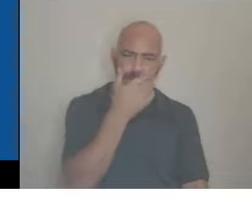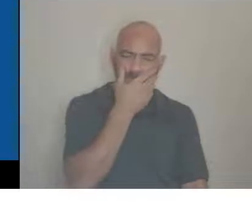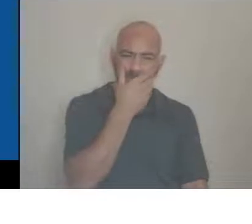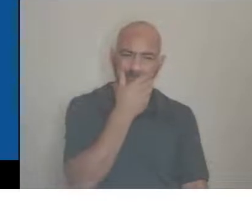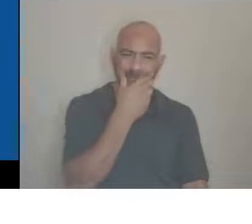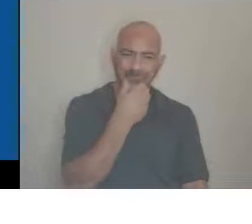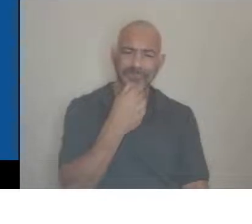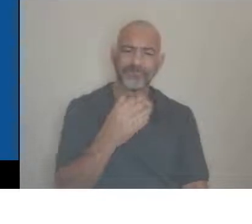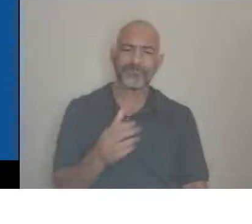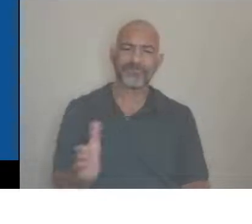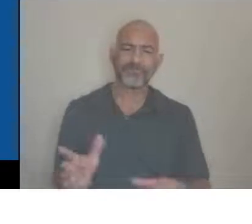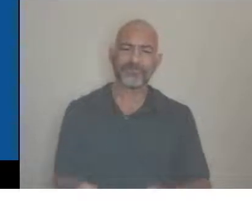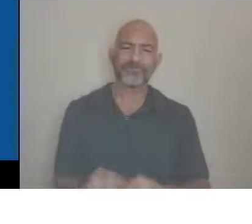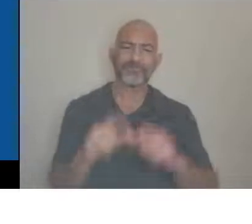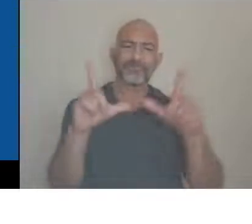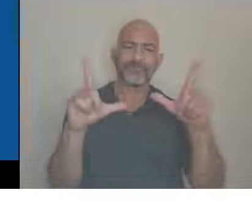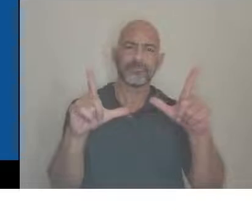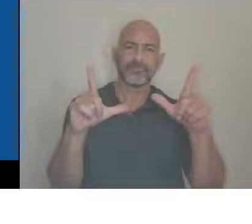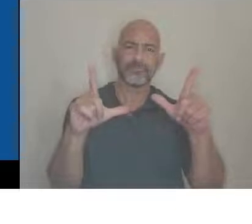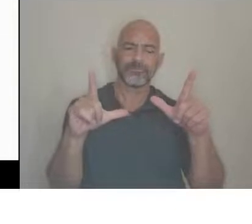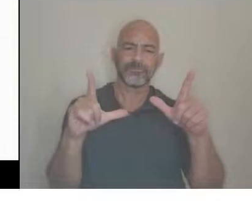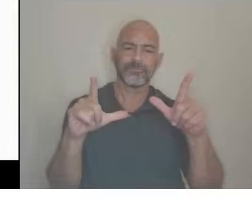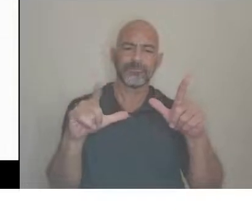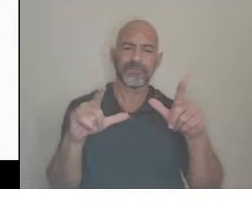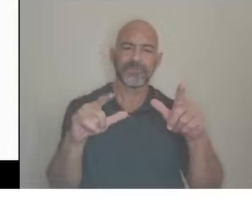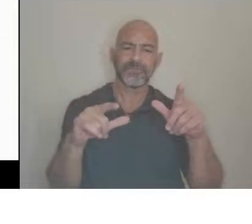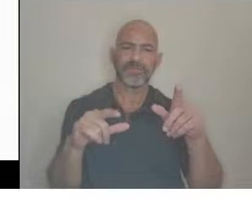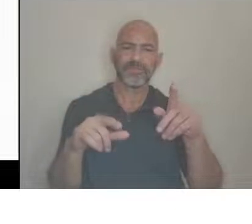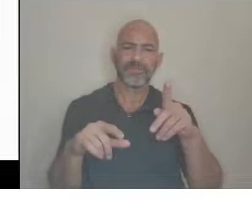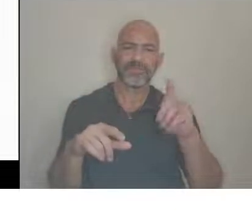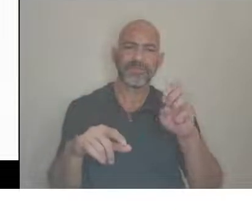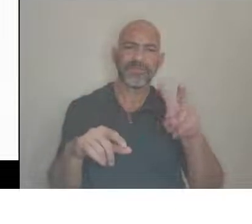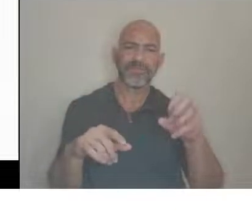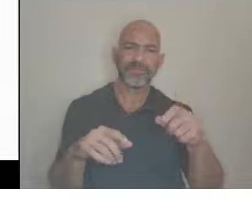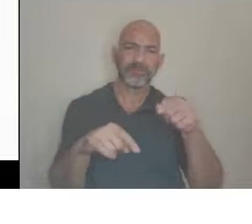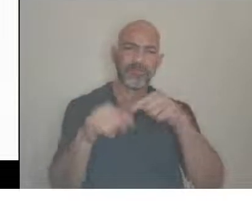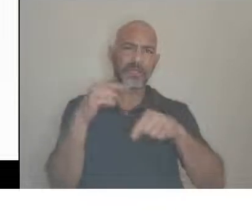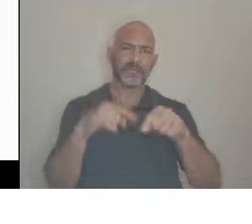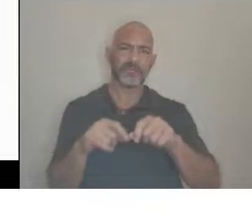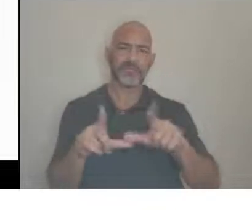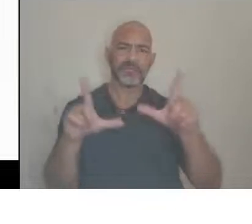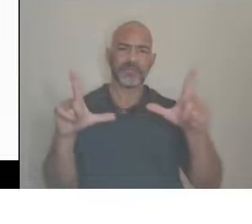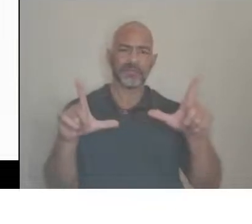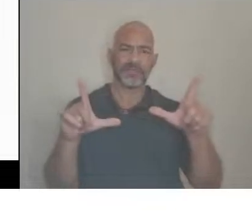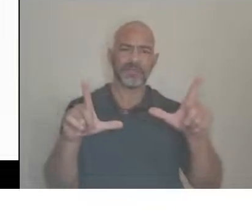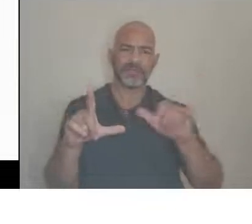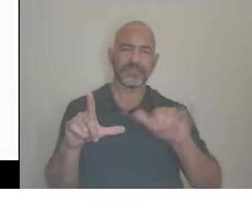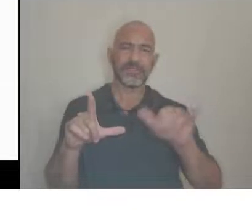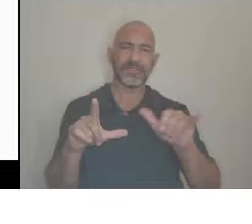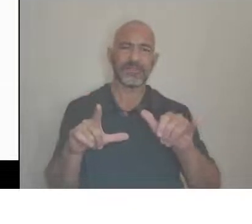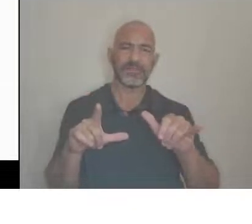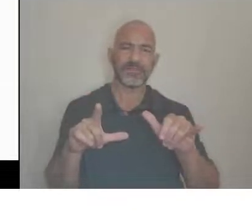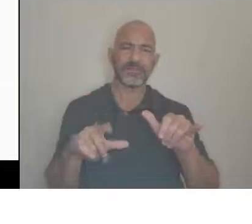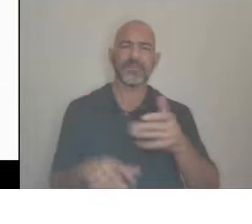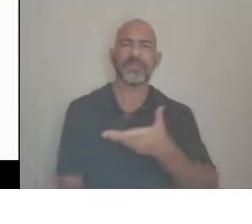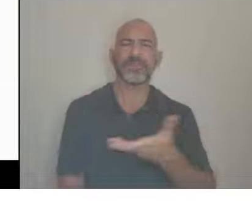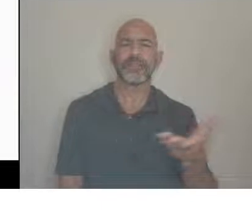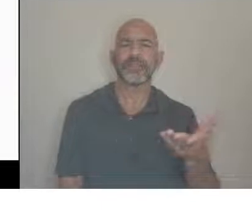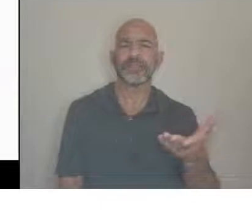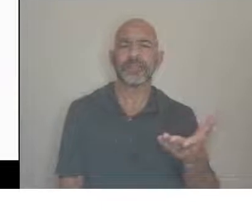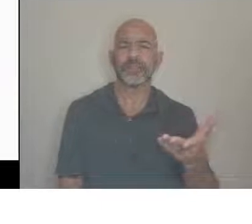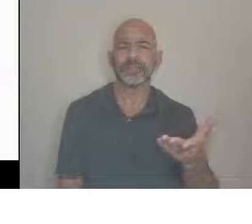the same thing, if you could just go back, Kevin, one more second. The same thing goes with using,